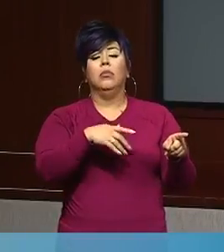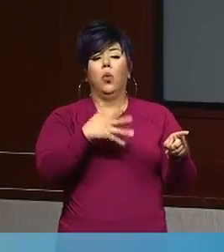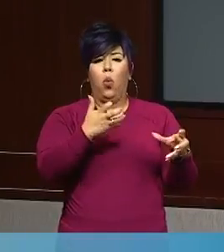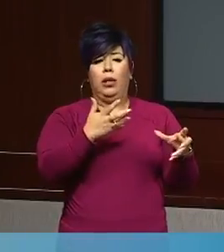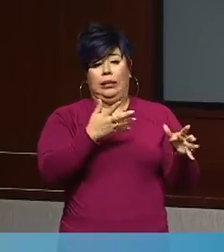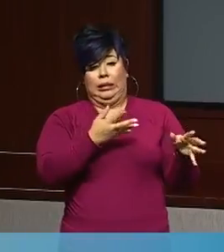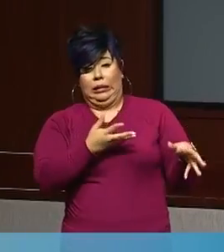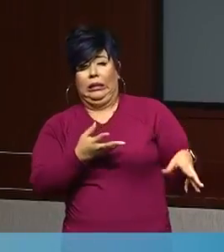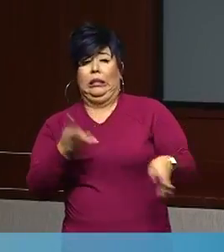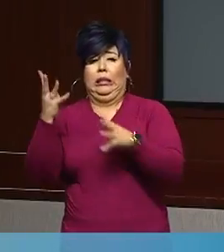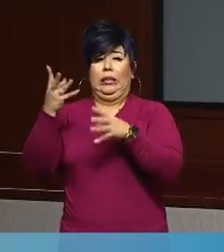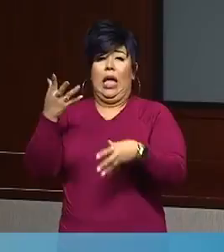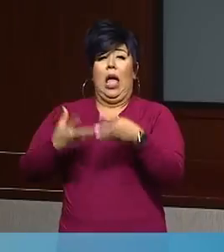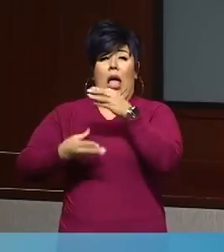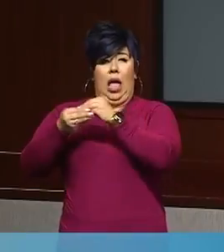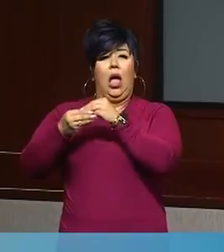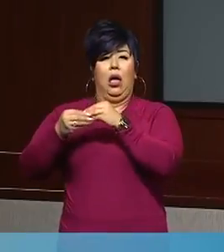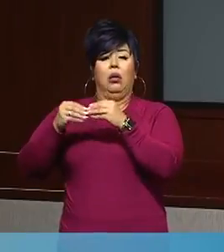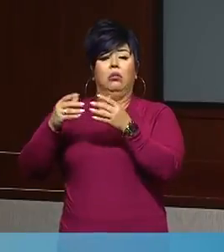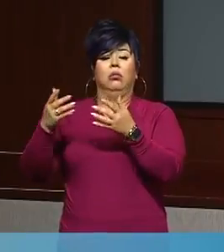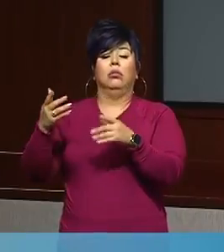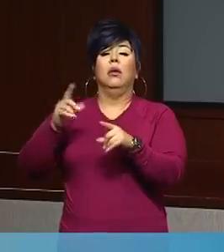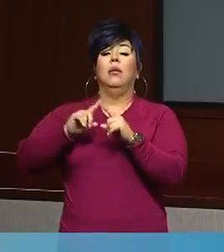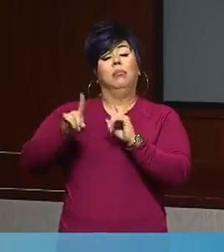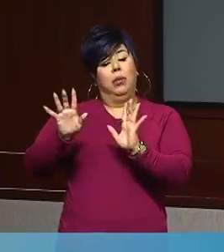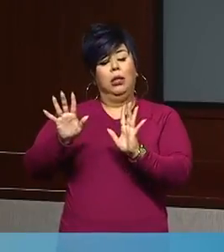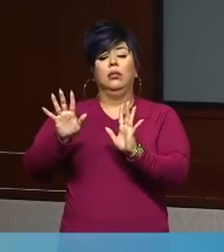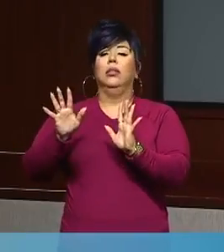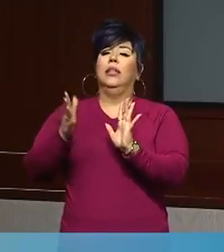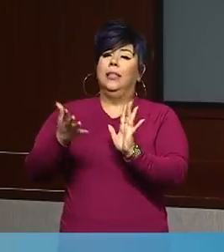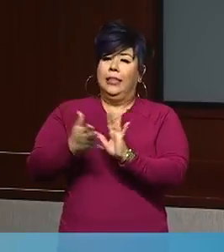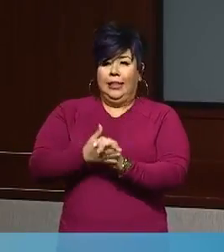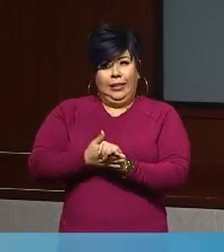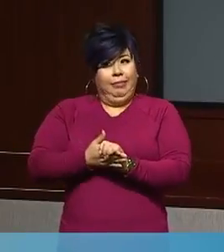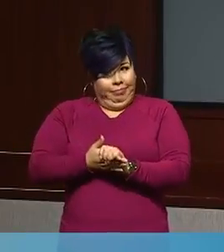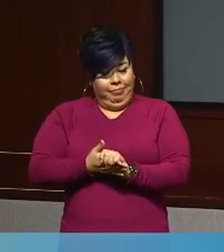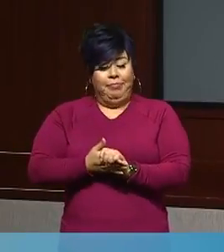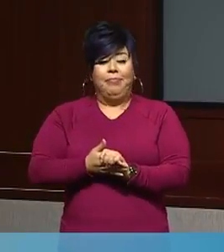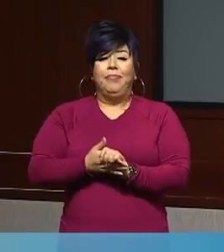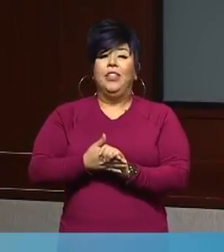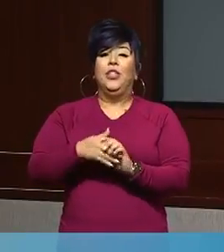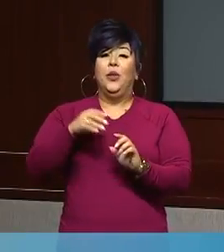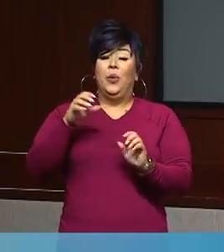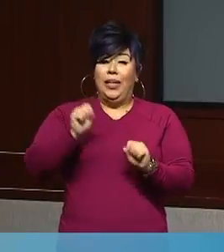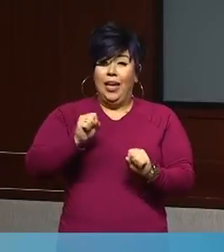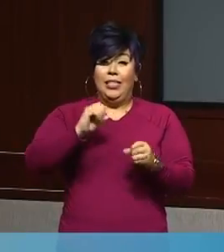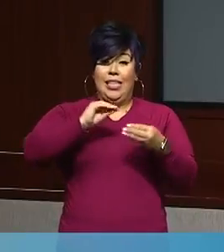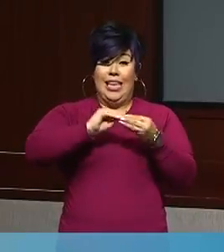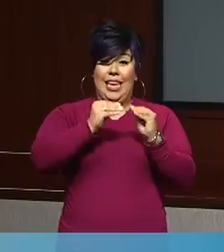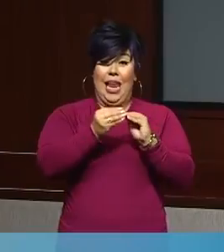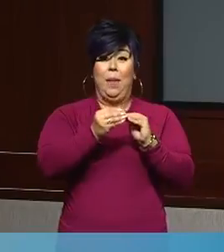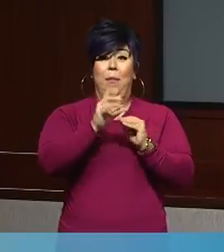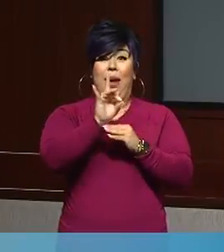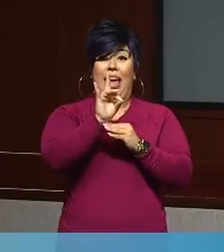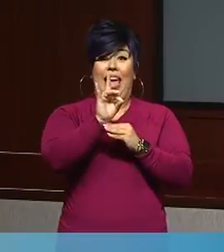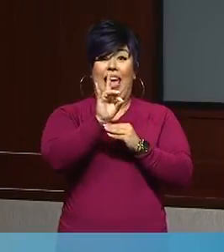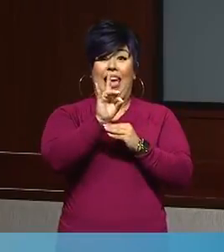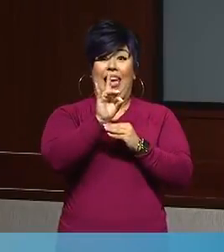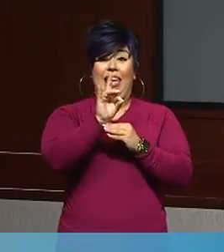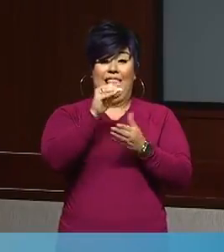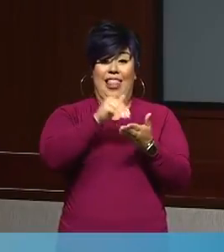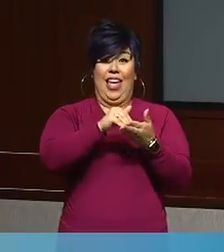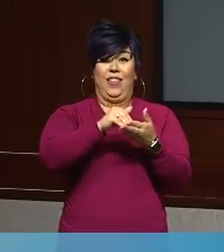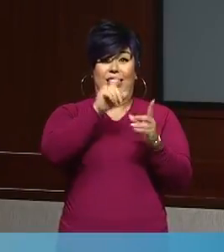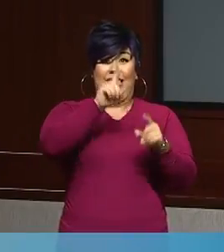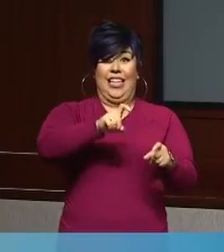all of the metrics that come from the state move forward and so even when those get plugged back in they're not going to go back and say three weeks ago